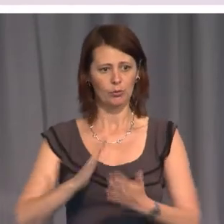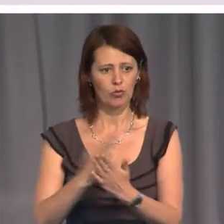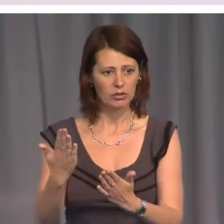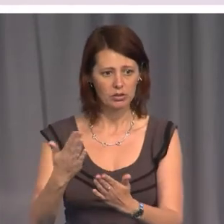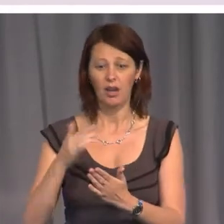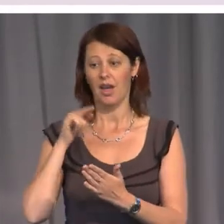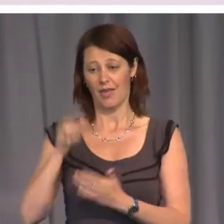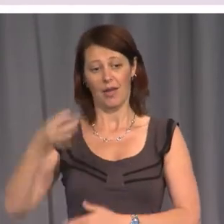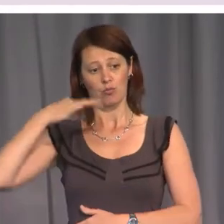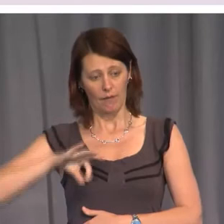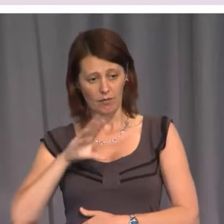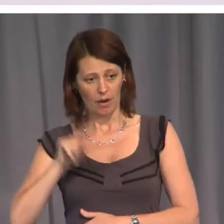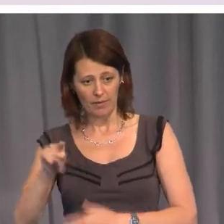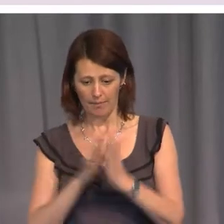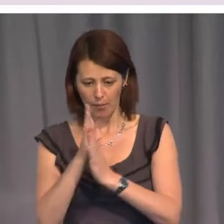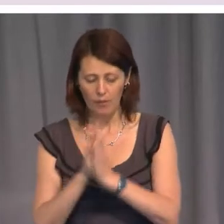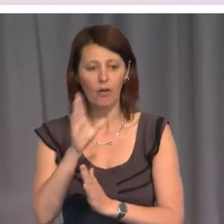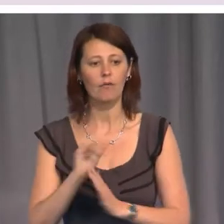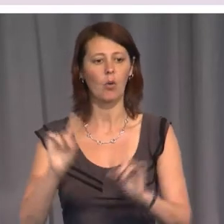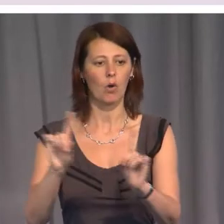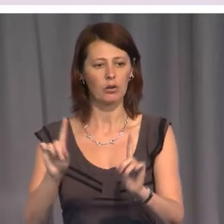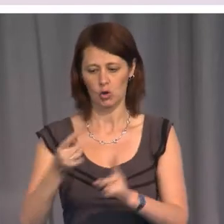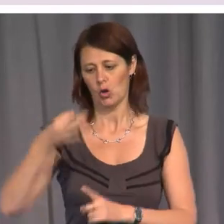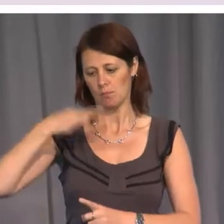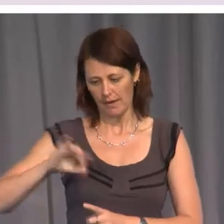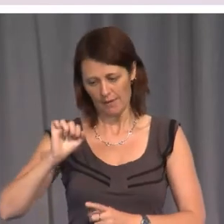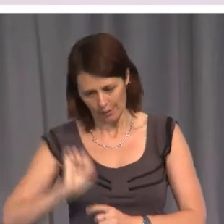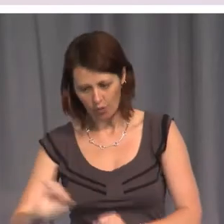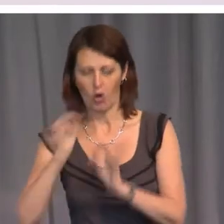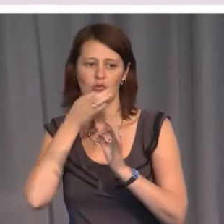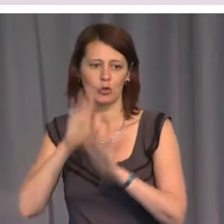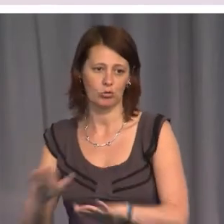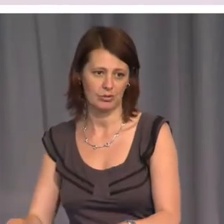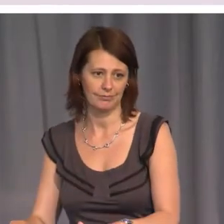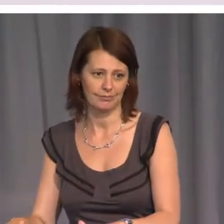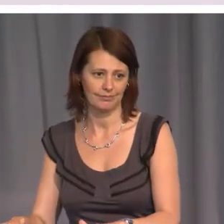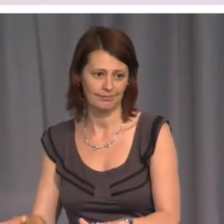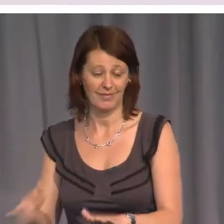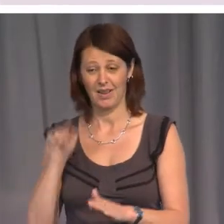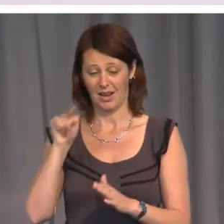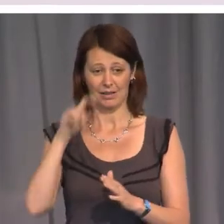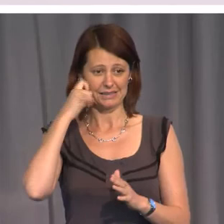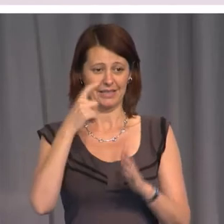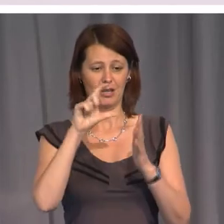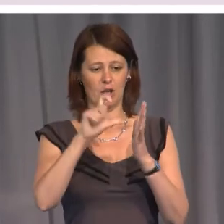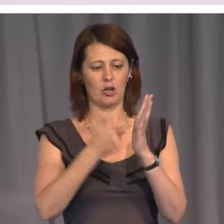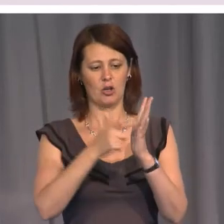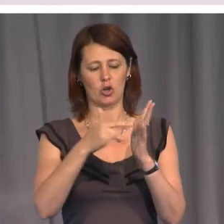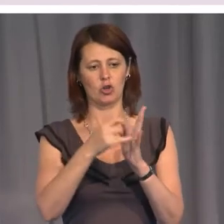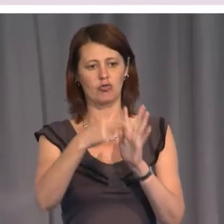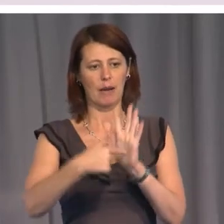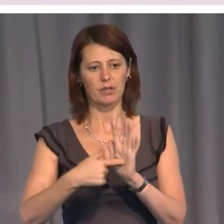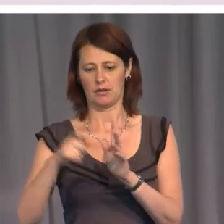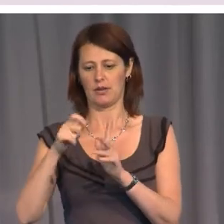very often motivated by a desire to benefit their own children. And I think corrupt benefits should be stripped from their